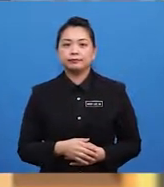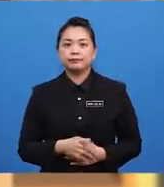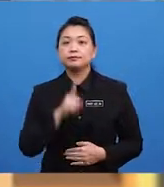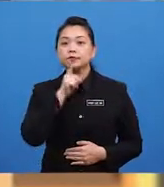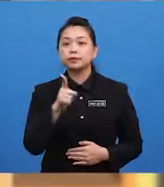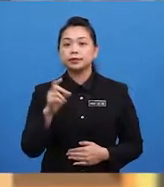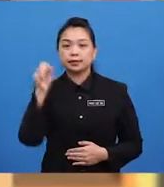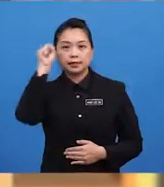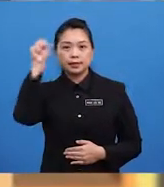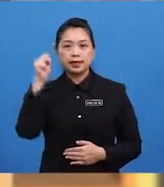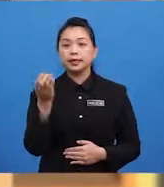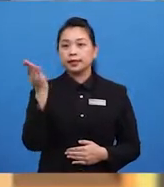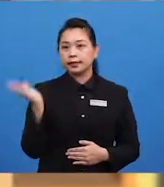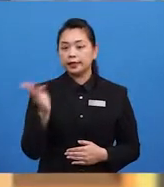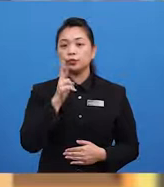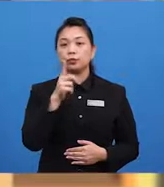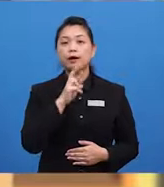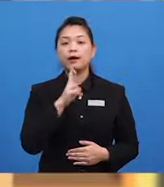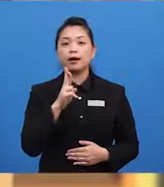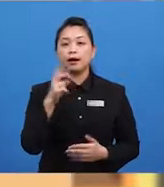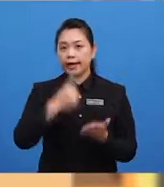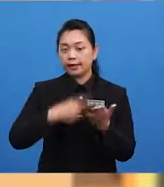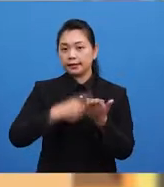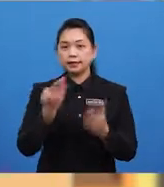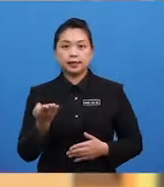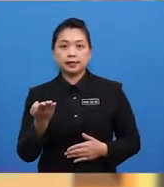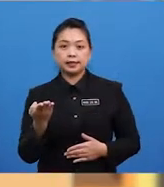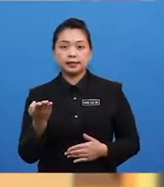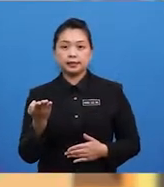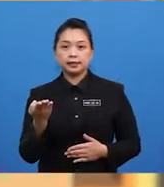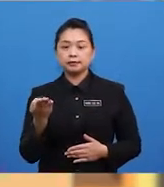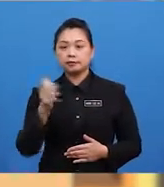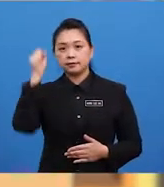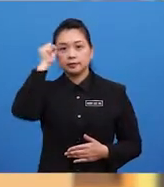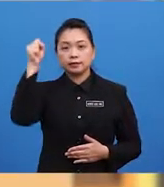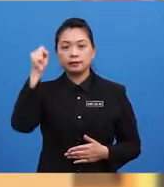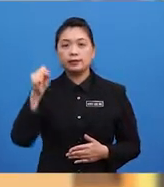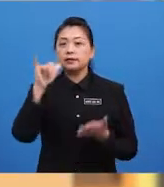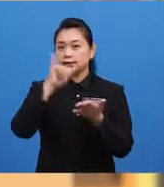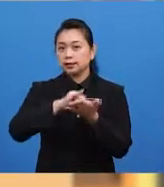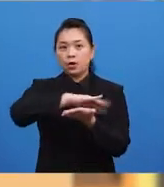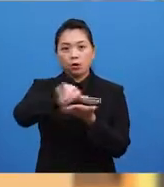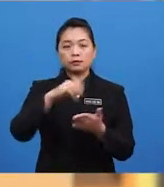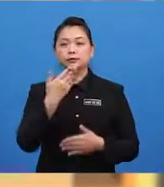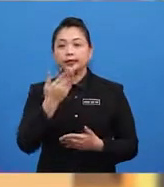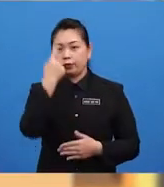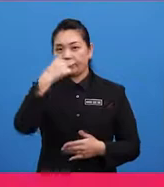Here you are. Anything else, sir? That's all. Thank you for now.